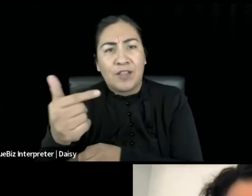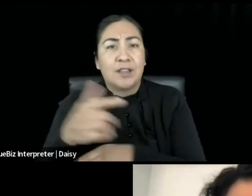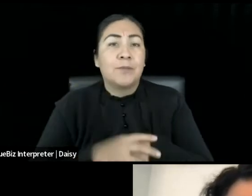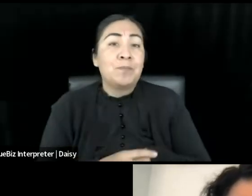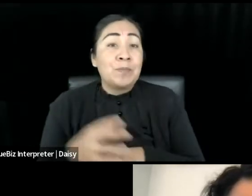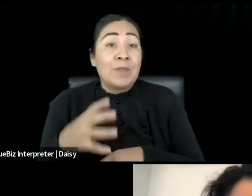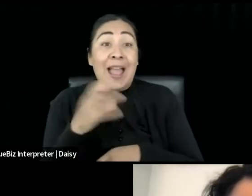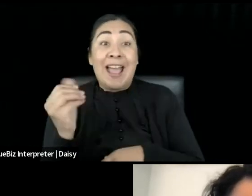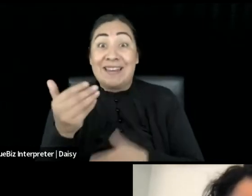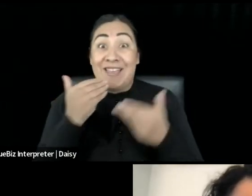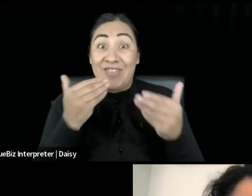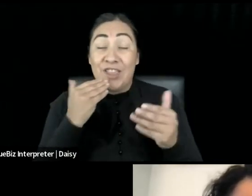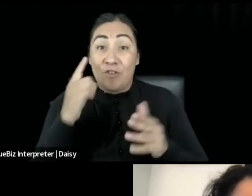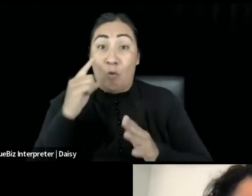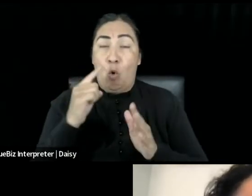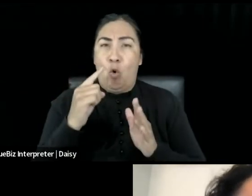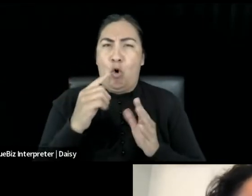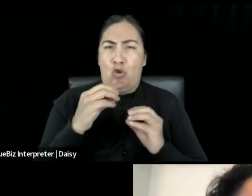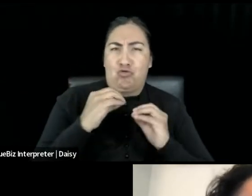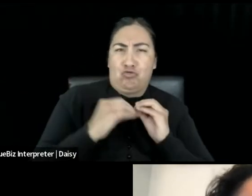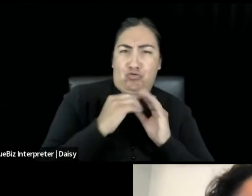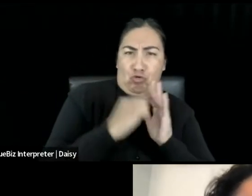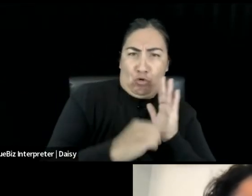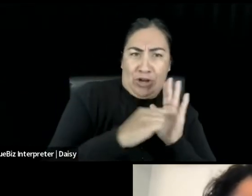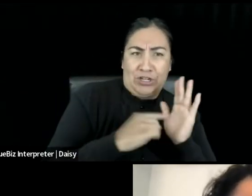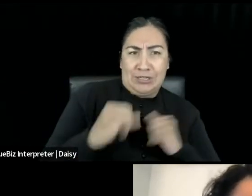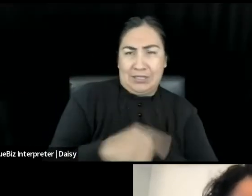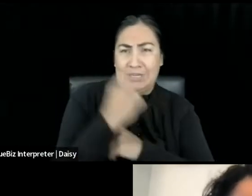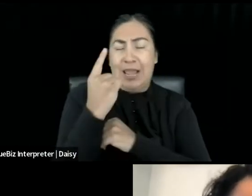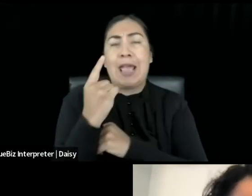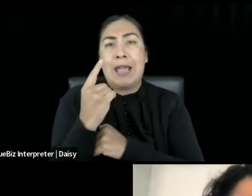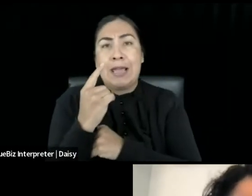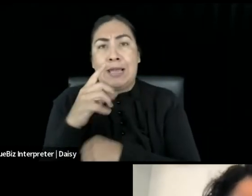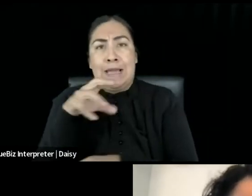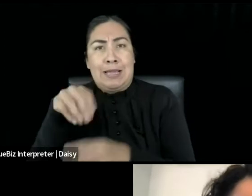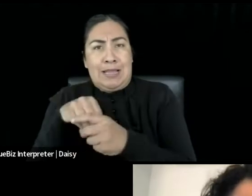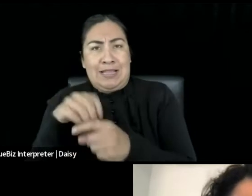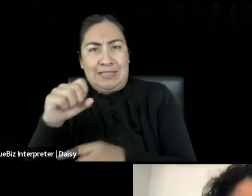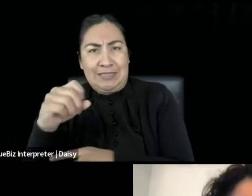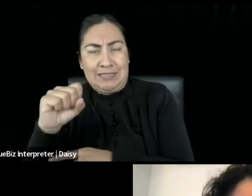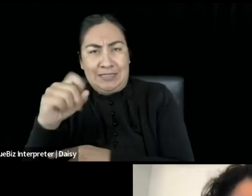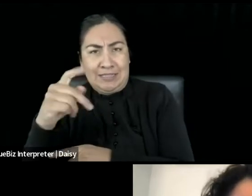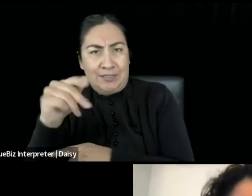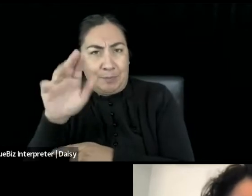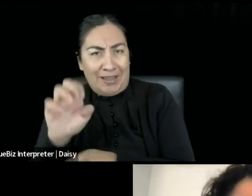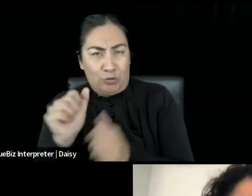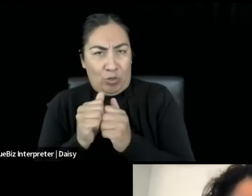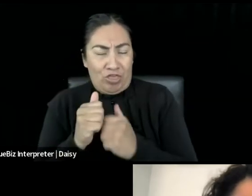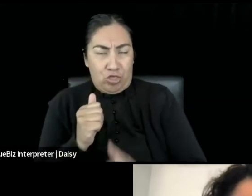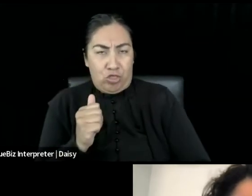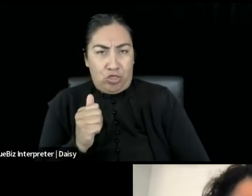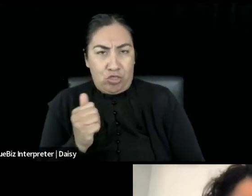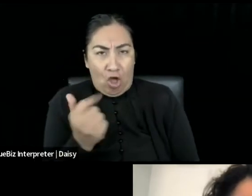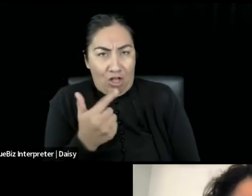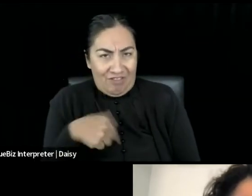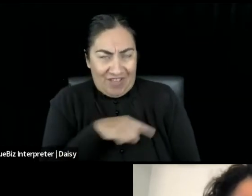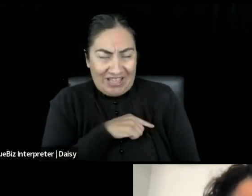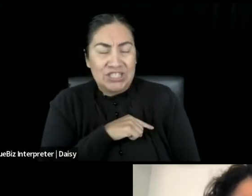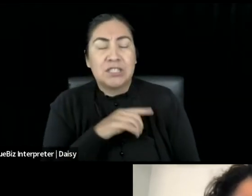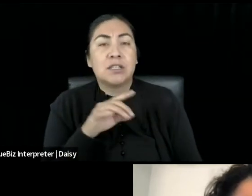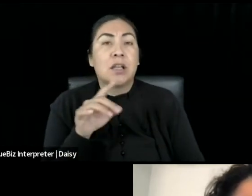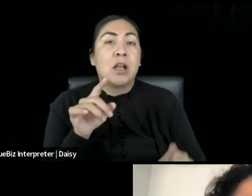in this space with all of us, and to also share in